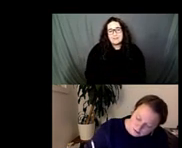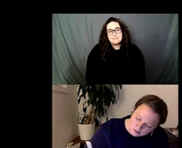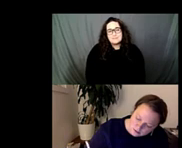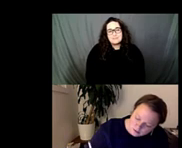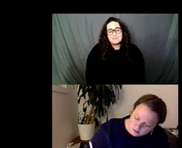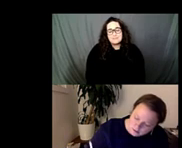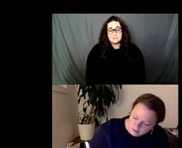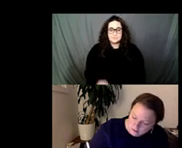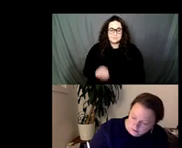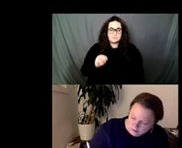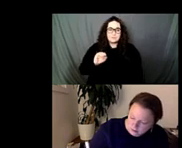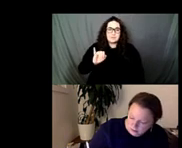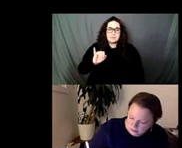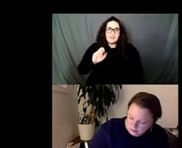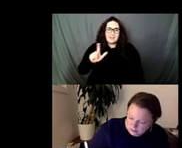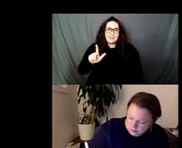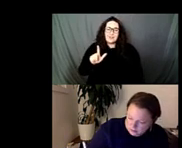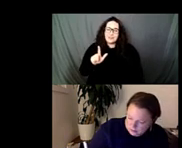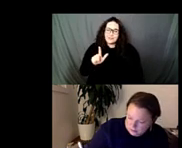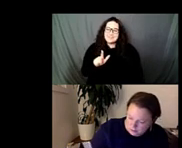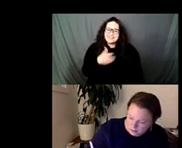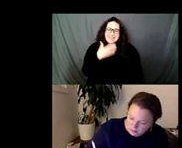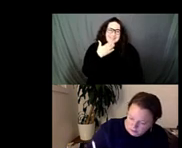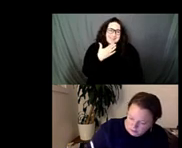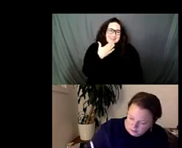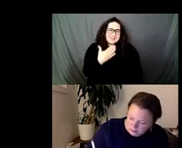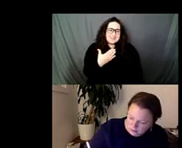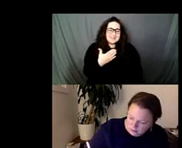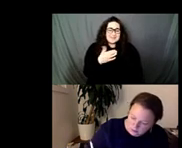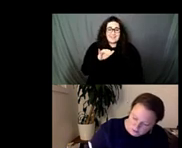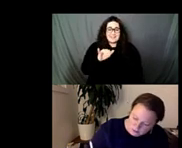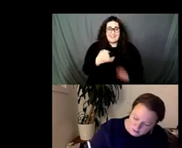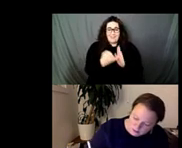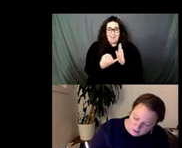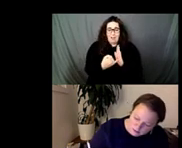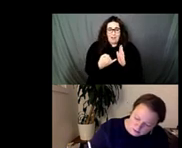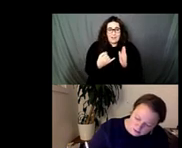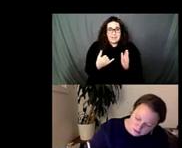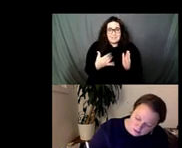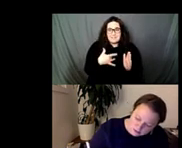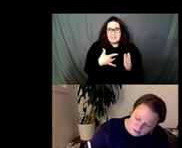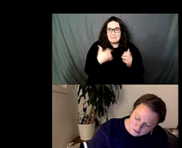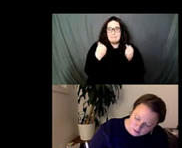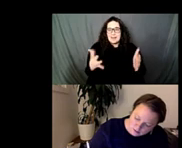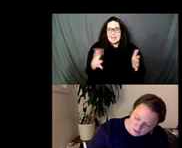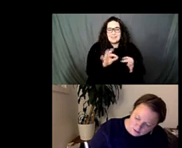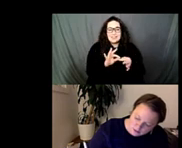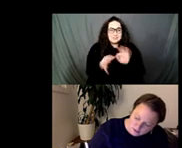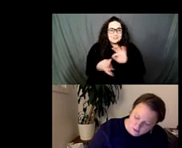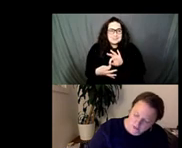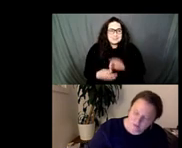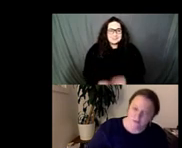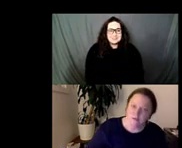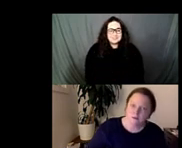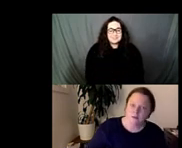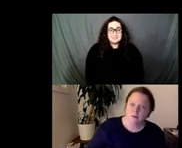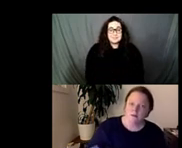interested because it's a work that really can take you in all kinds of different directions it is basically so simple